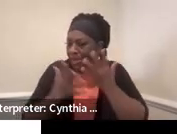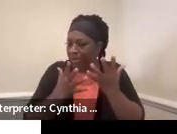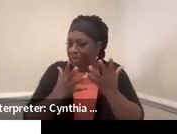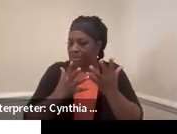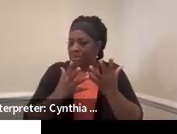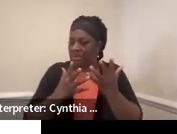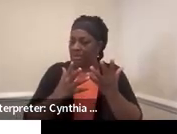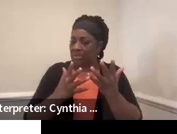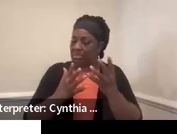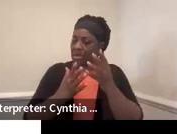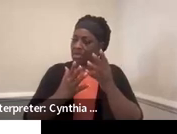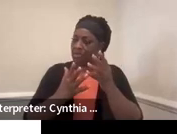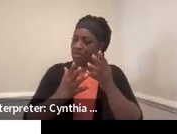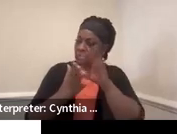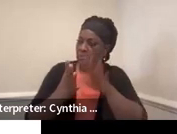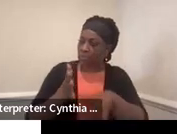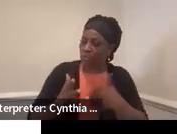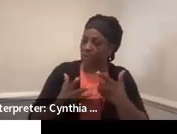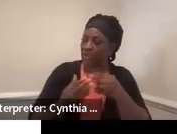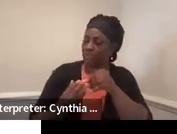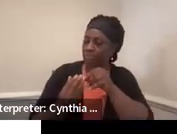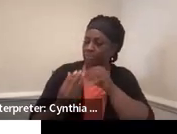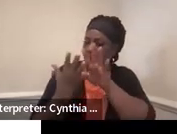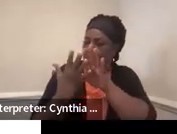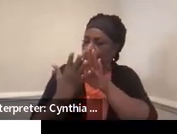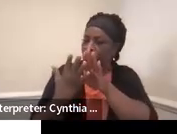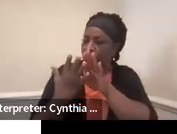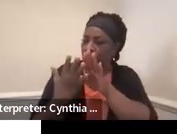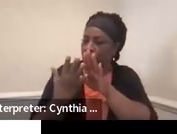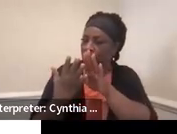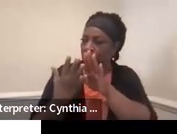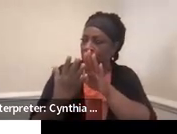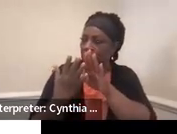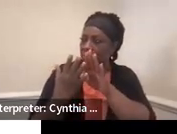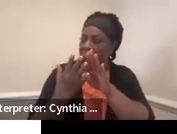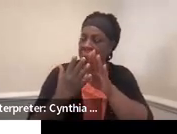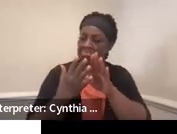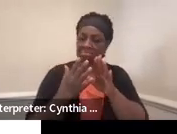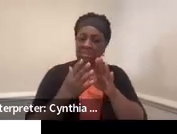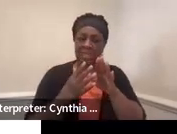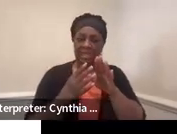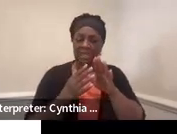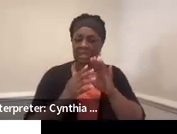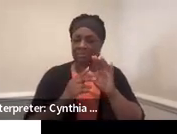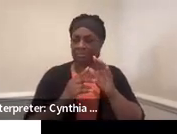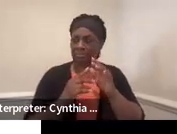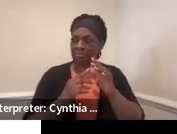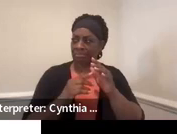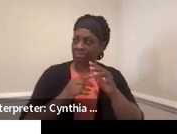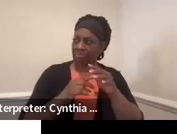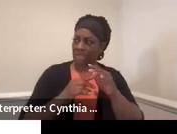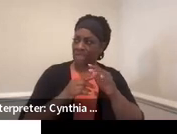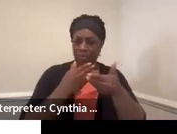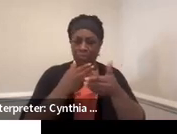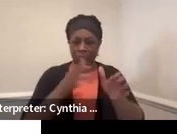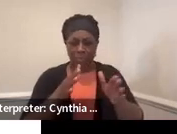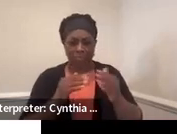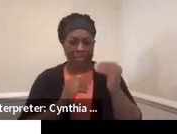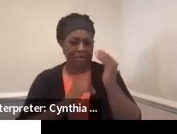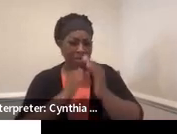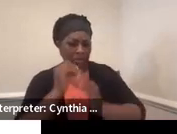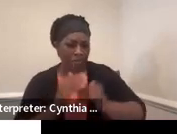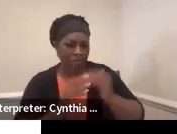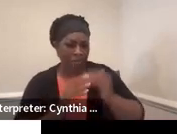you know your student and that you're addressing this in a platform in a setting that is most